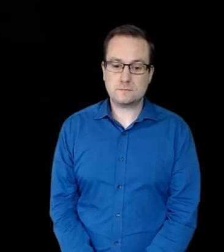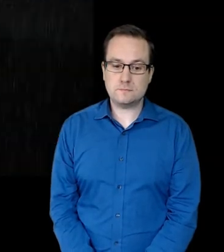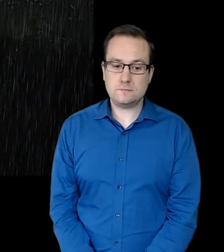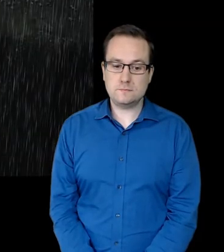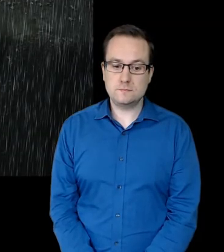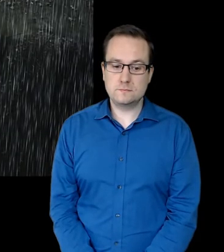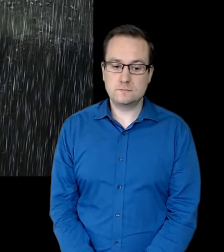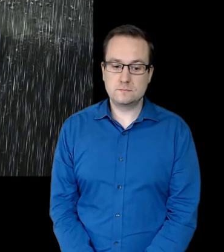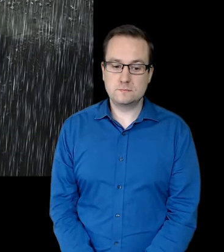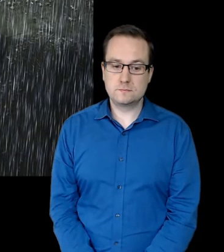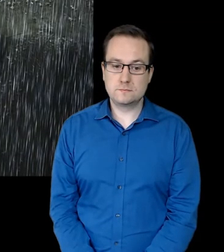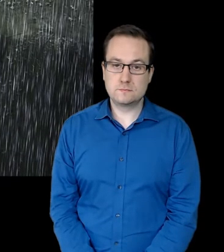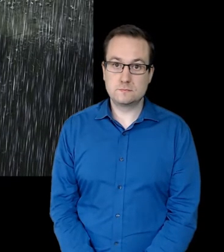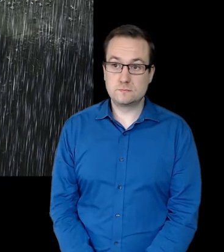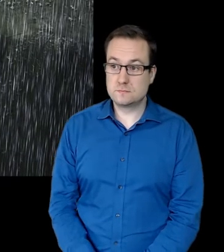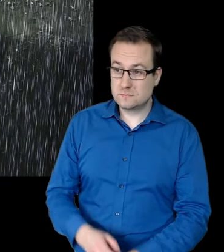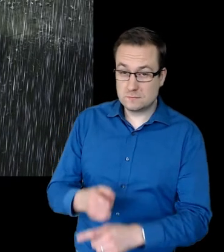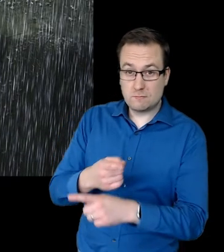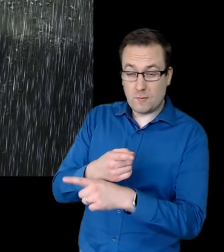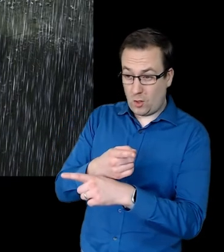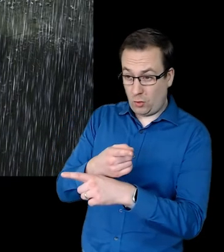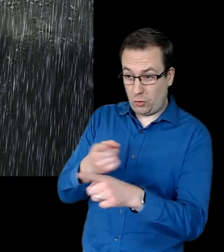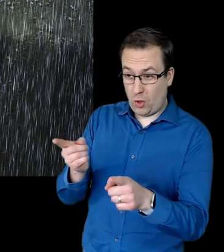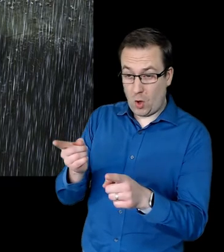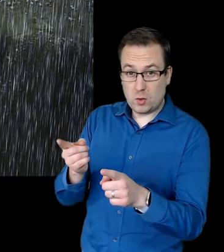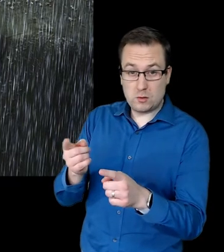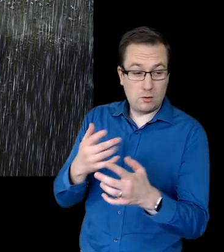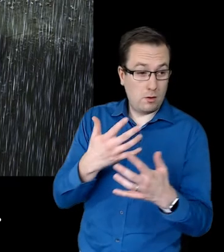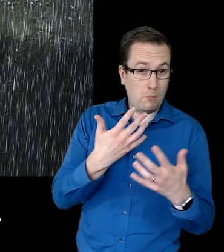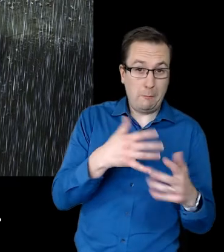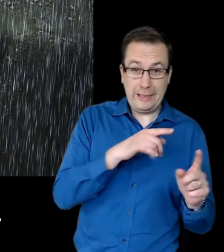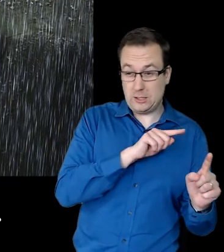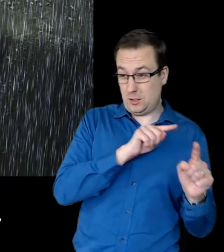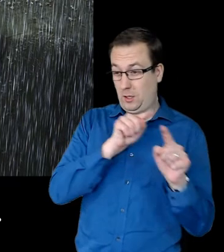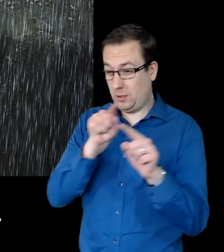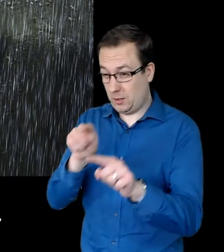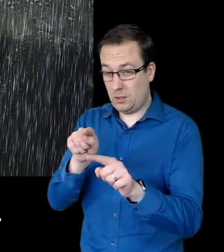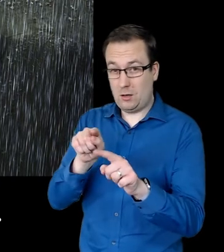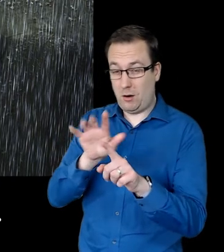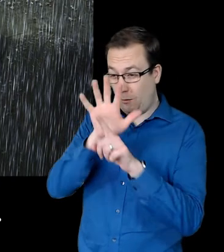fear. We pray for those who suffer under oppression.